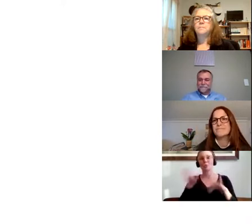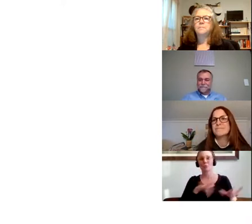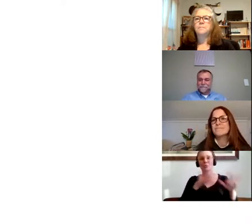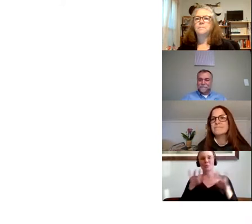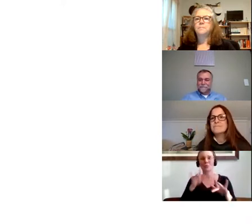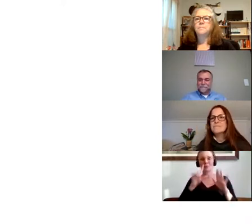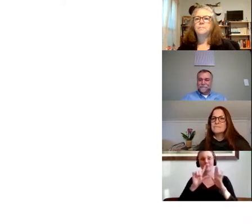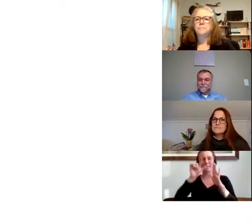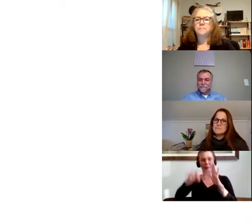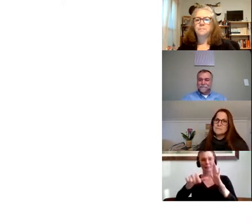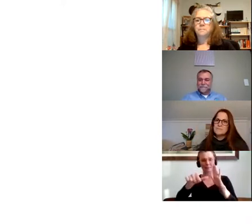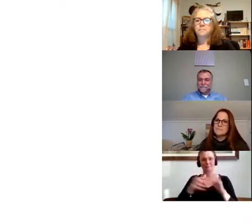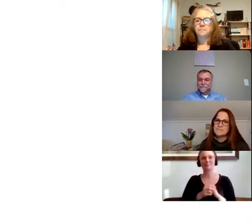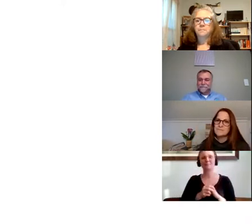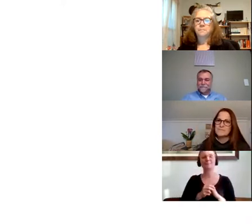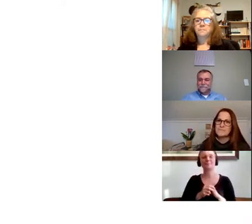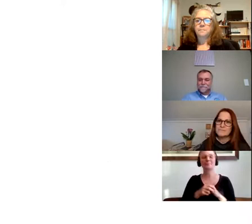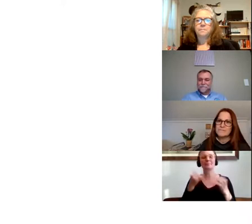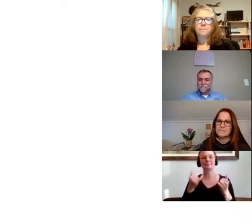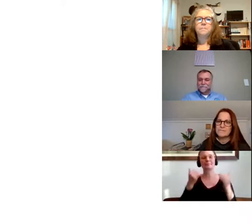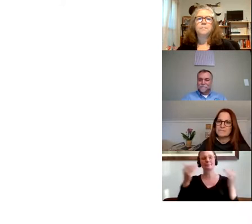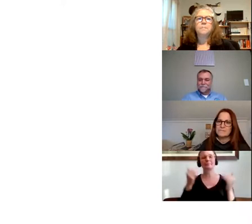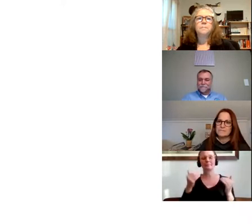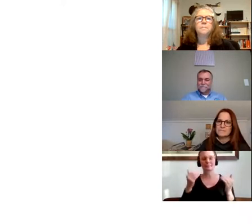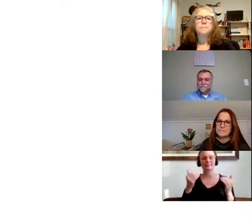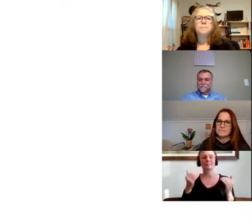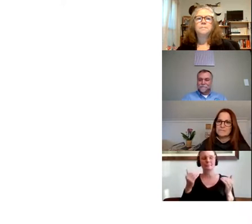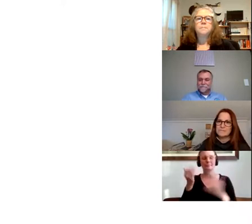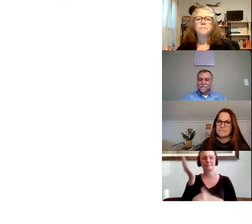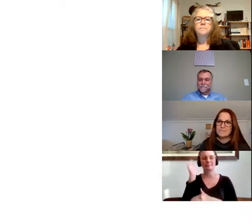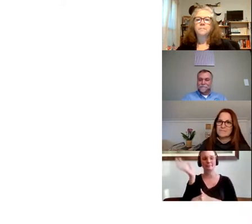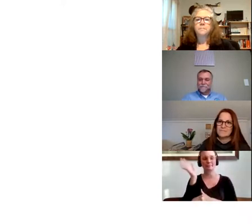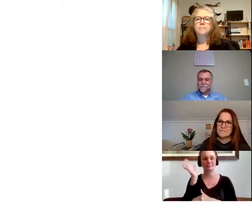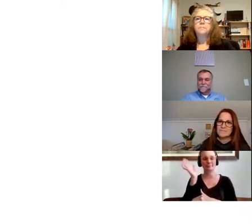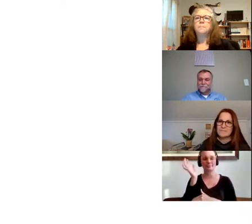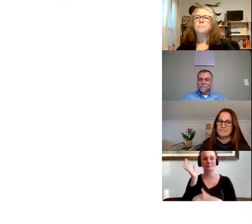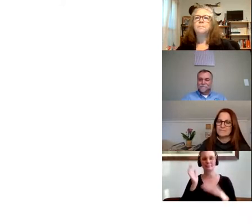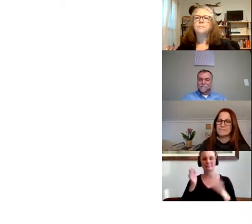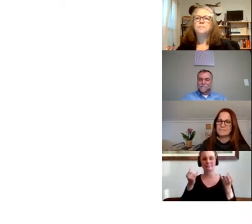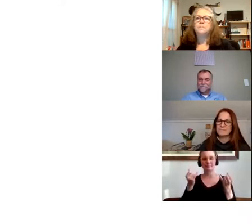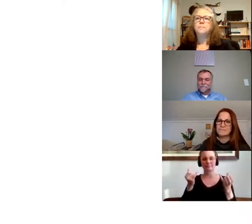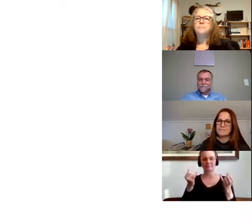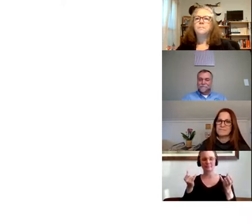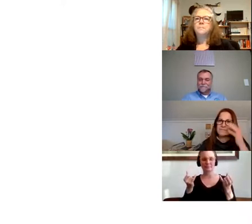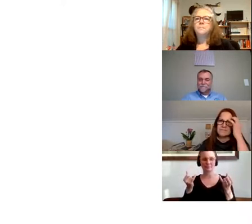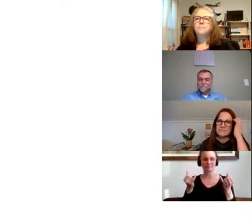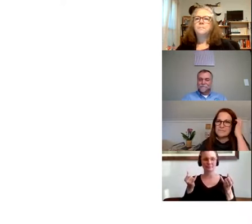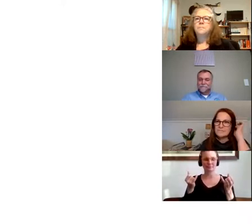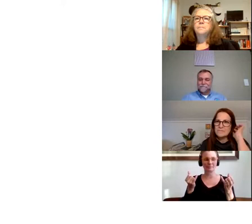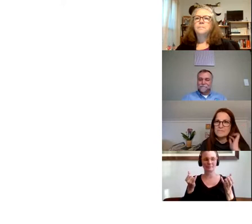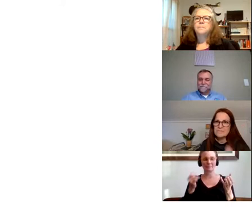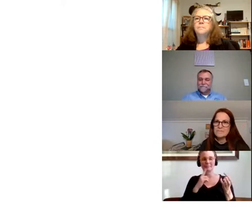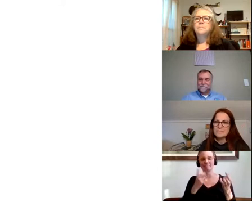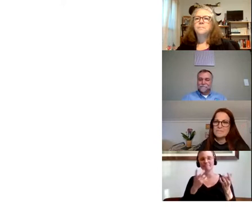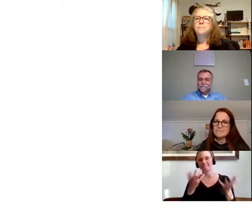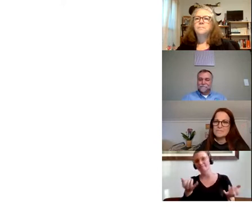So I'm going to go through a presentation about where we're at today and this unprecedented time, this time